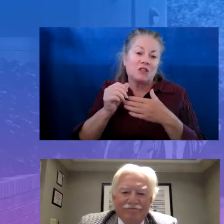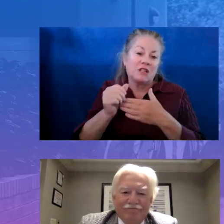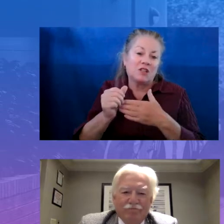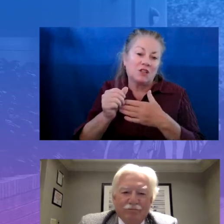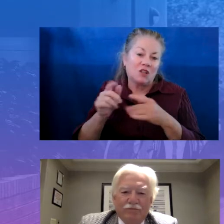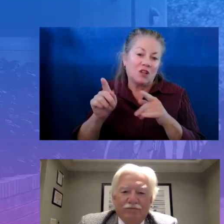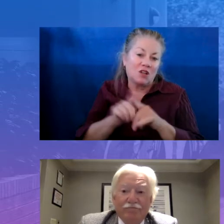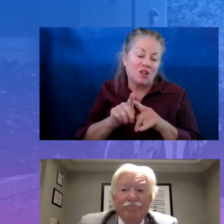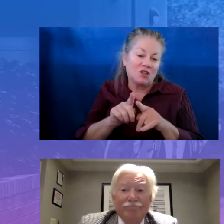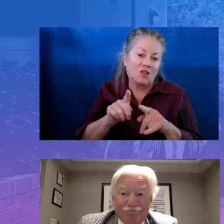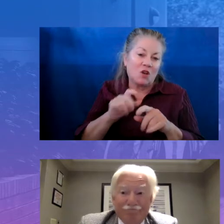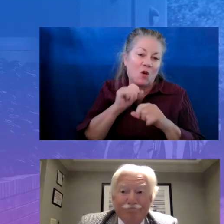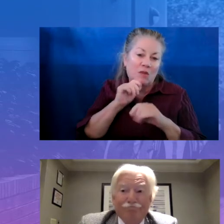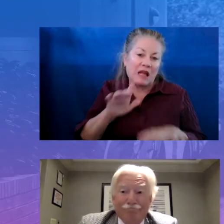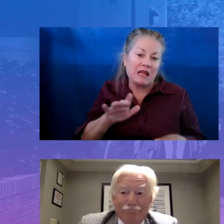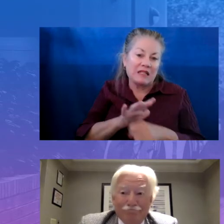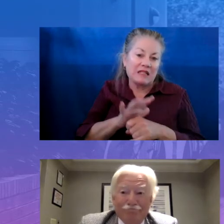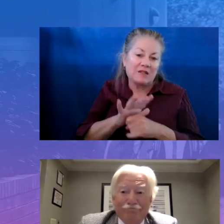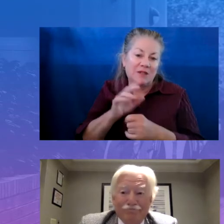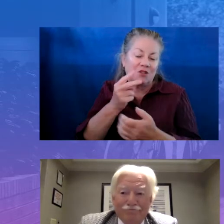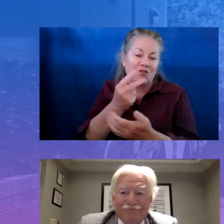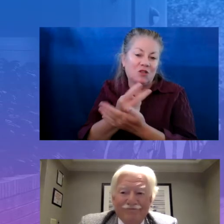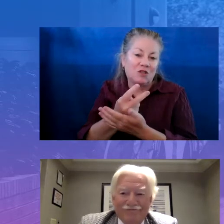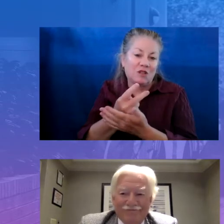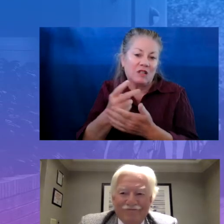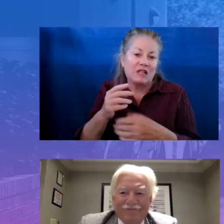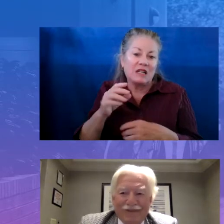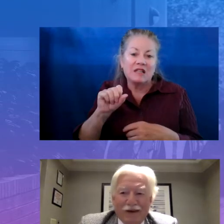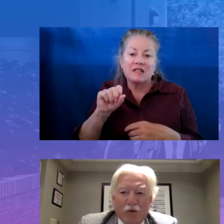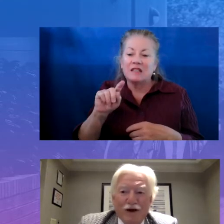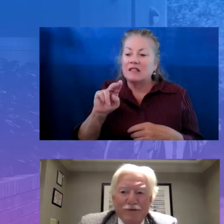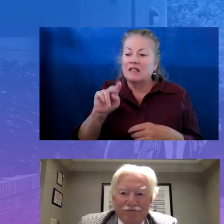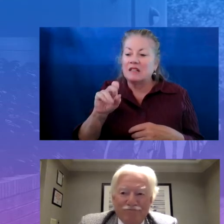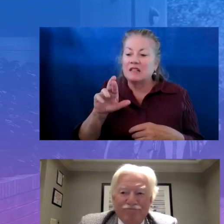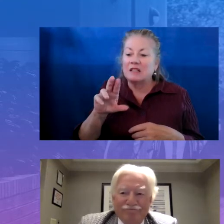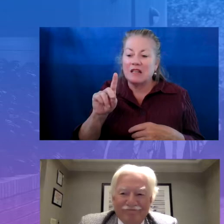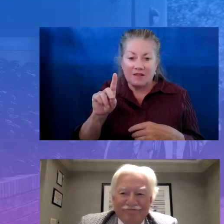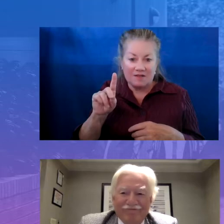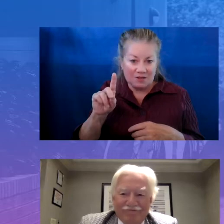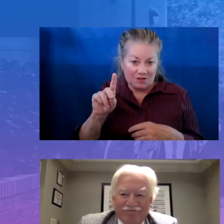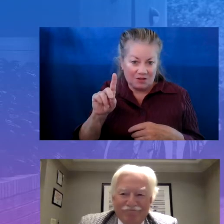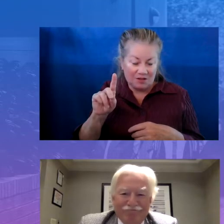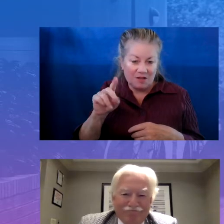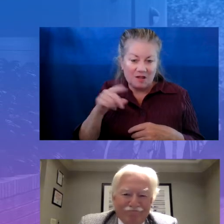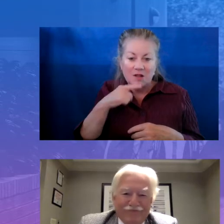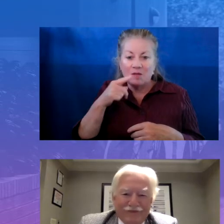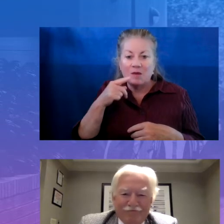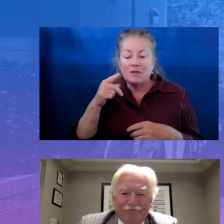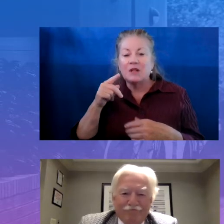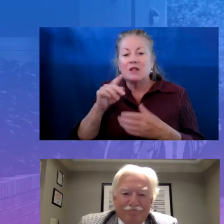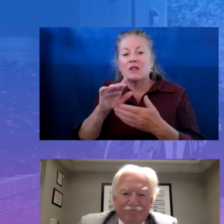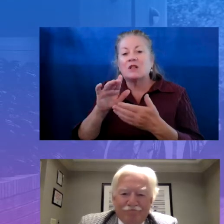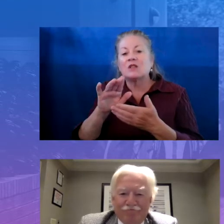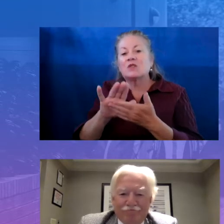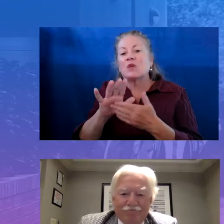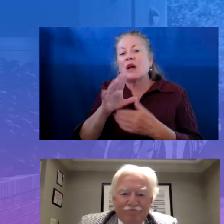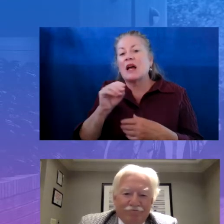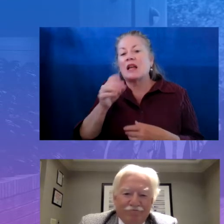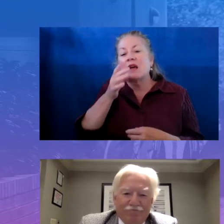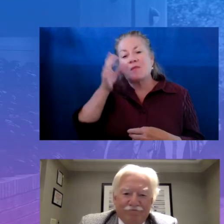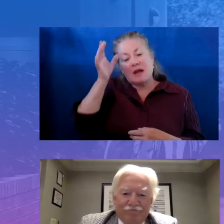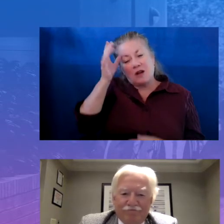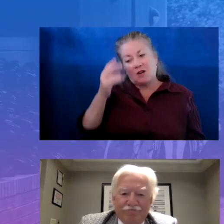a graduate of Stanford Public School and a parent of two students currently in our school district. That really allows me to